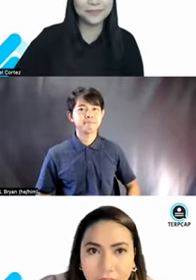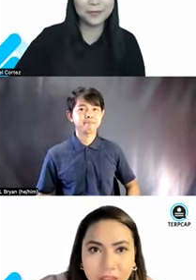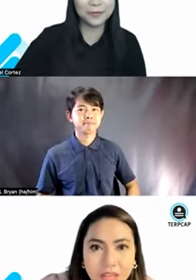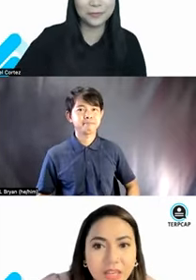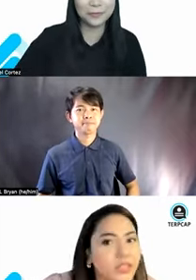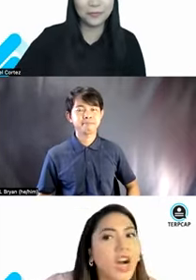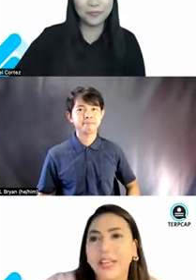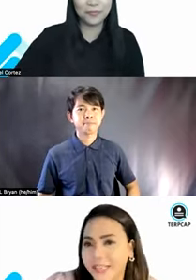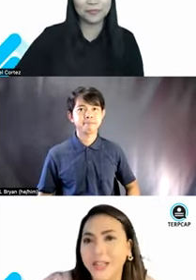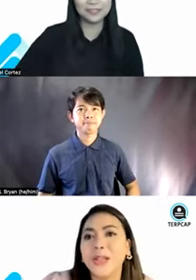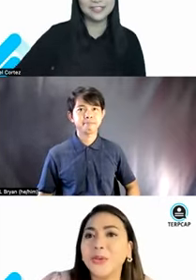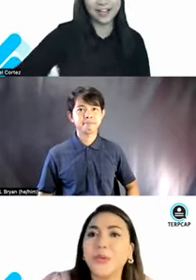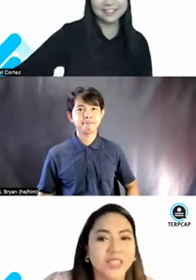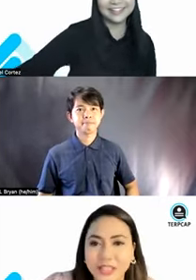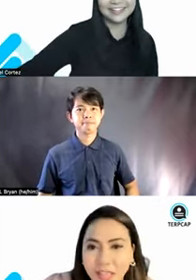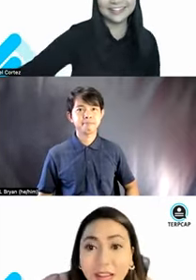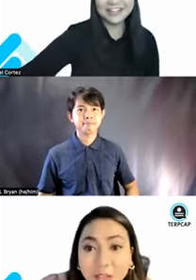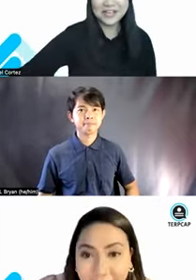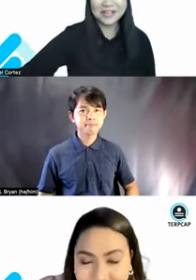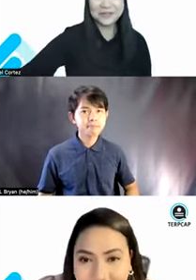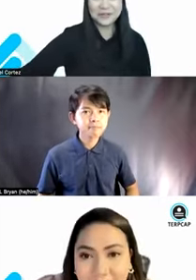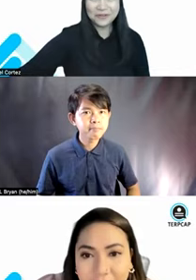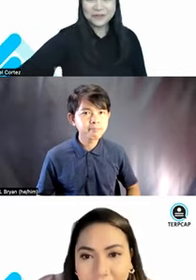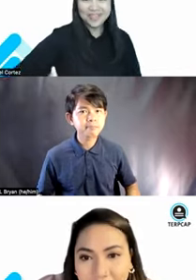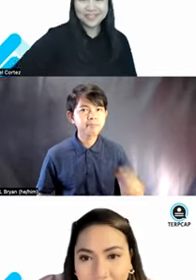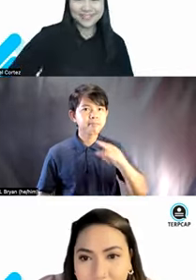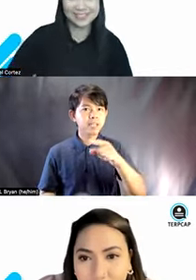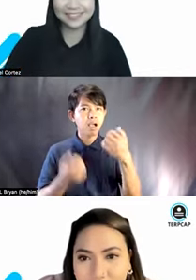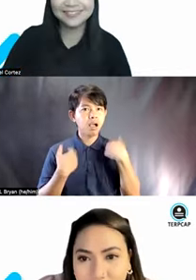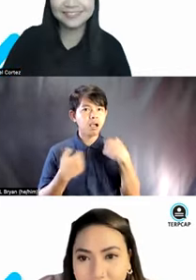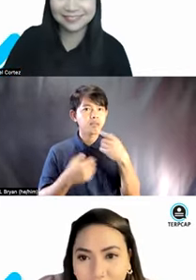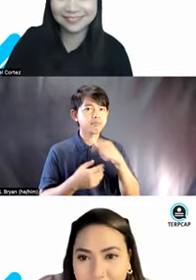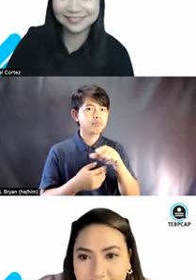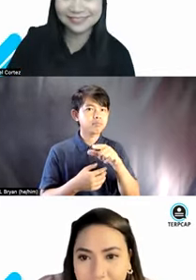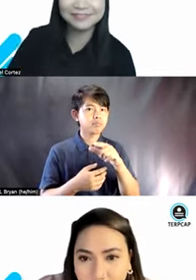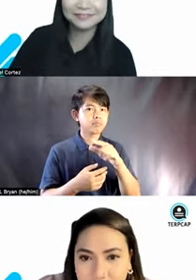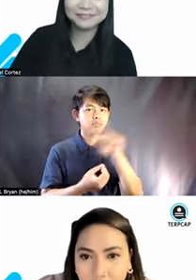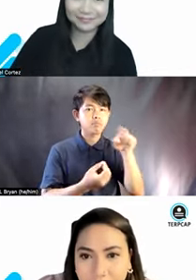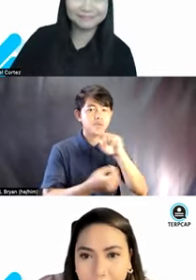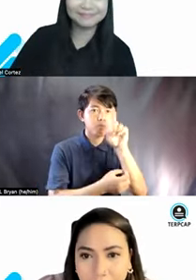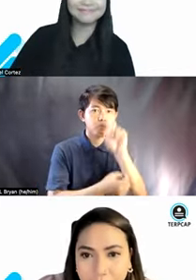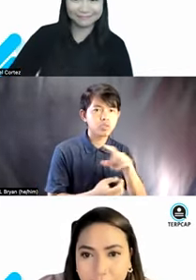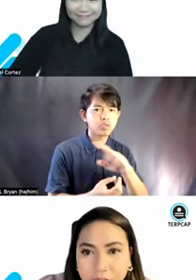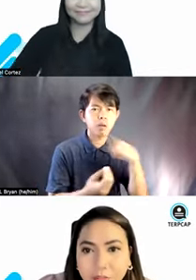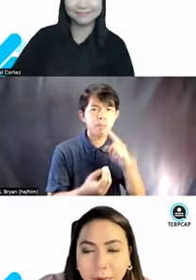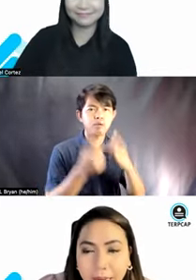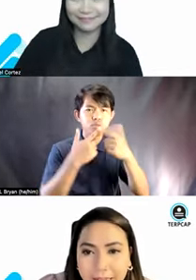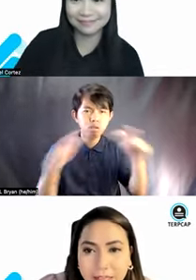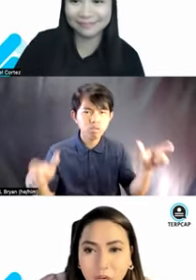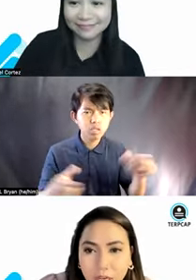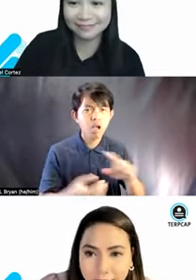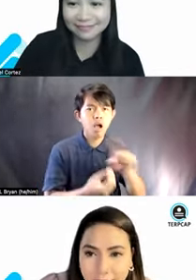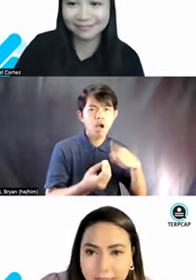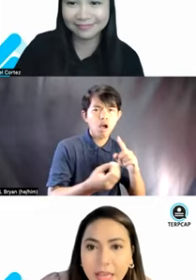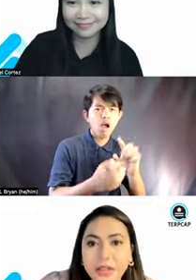I think none. No questions. Ah, yes. Sila, I have a question regarding language. What about the use of blind